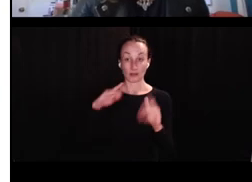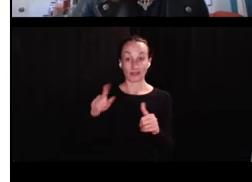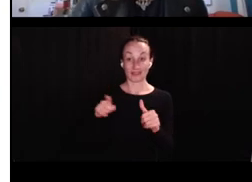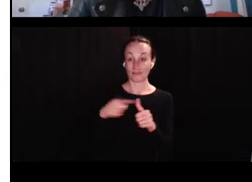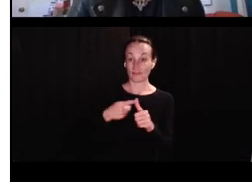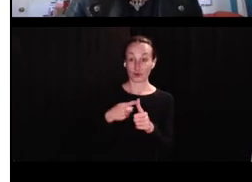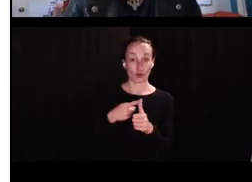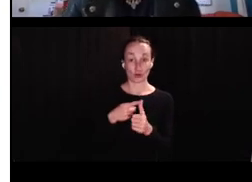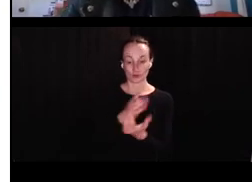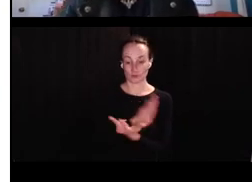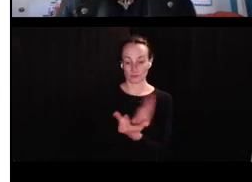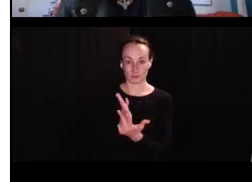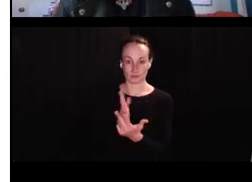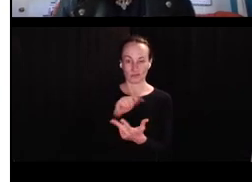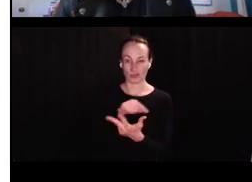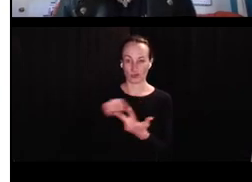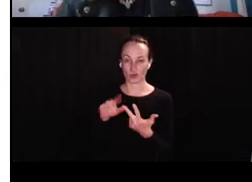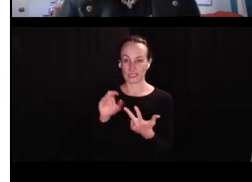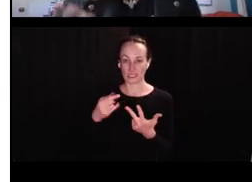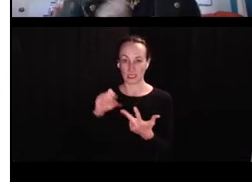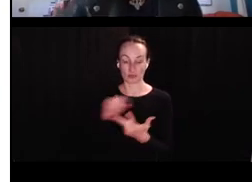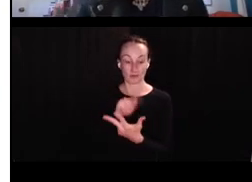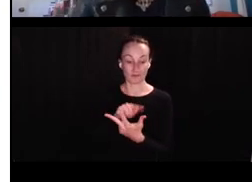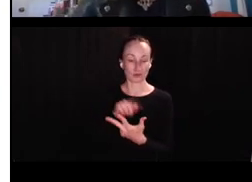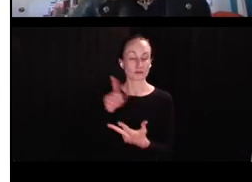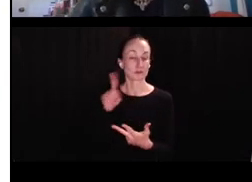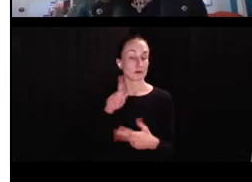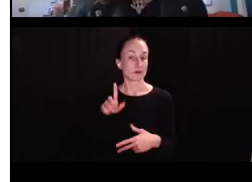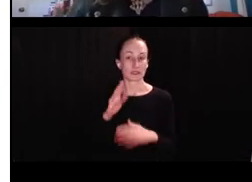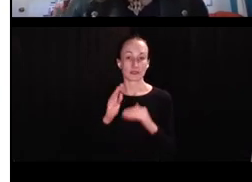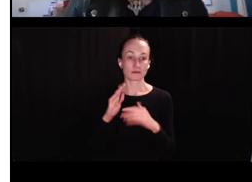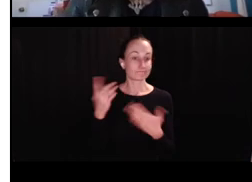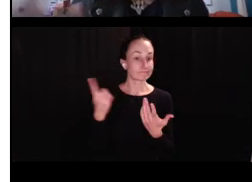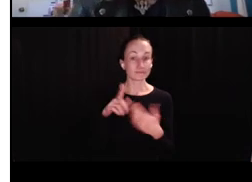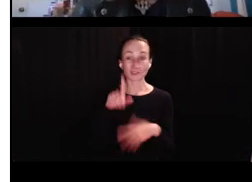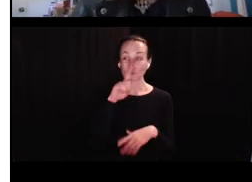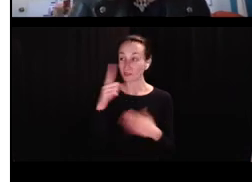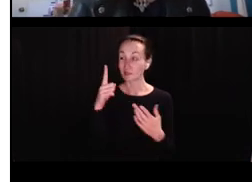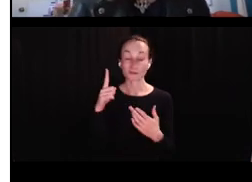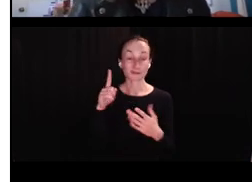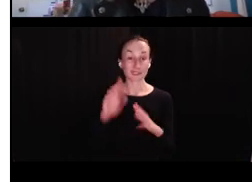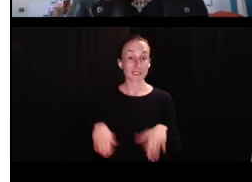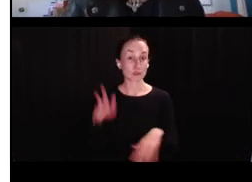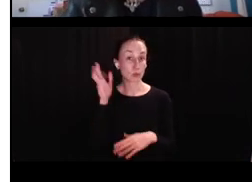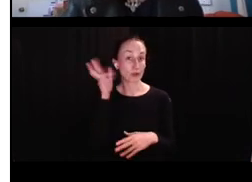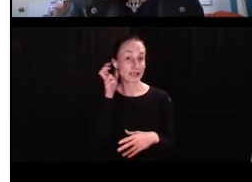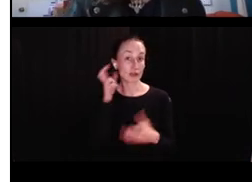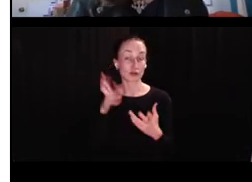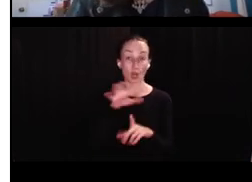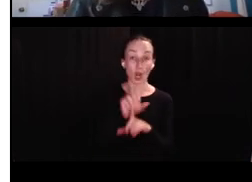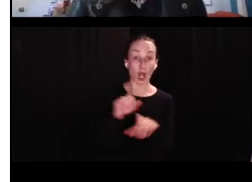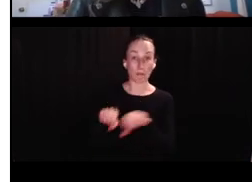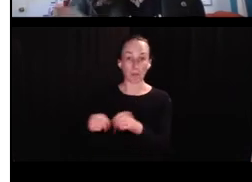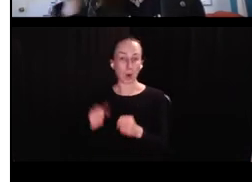three stages. So the first stage is just memorization of a regulars. So what happens is kids will hear caught and